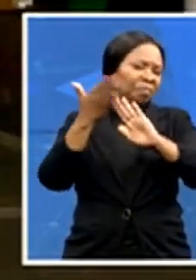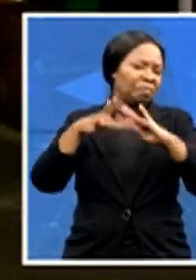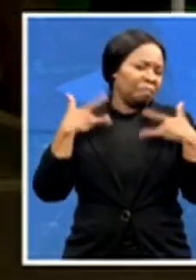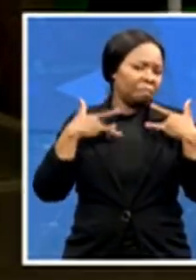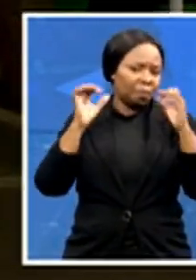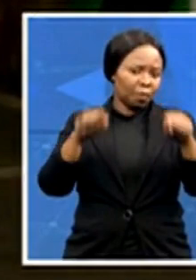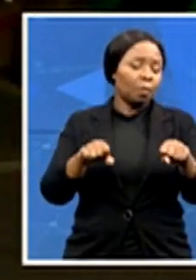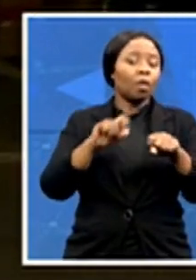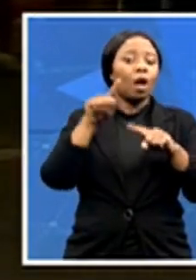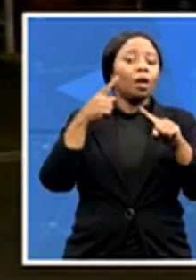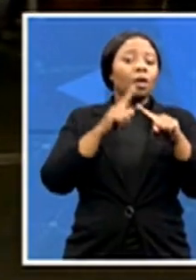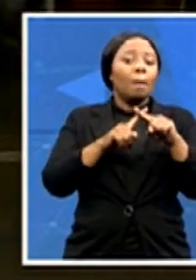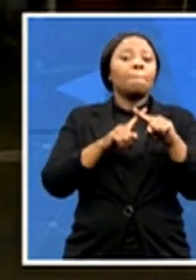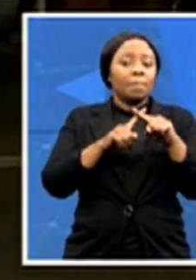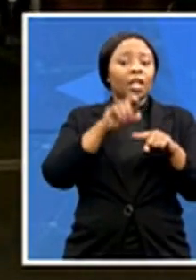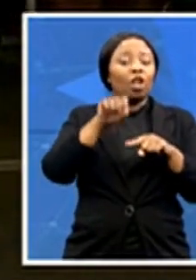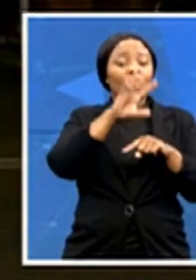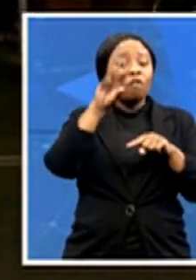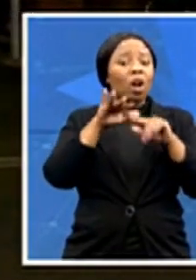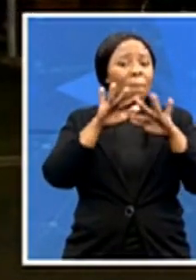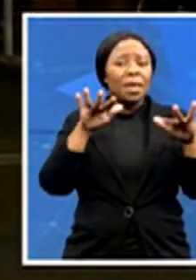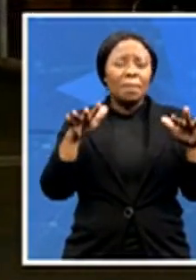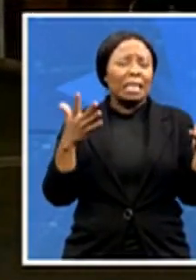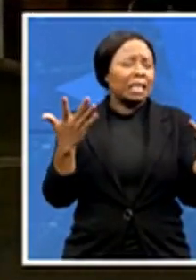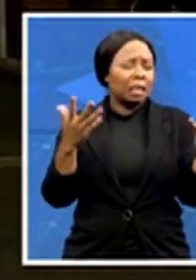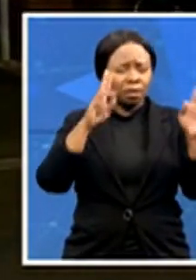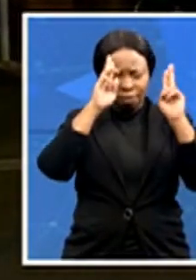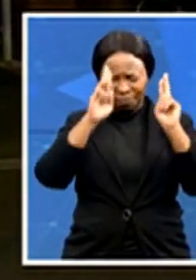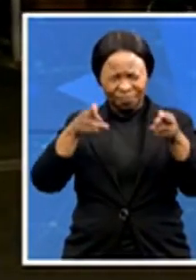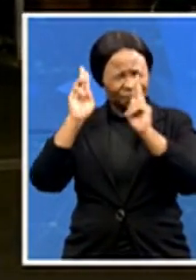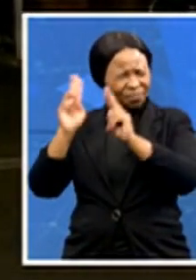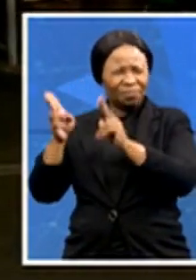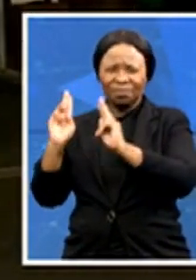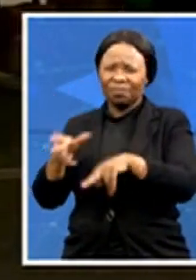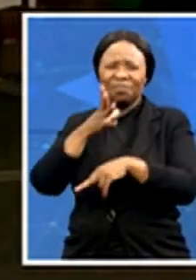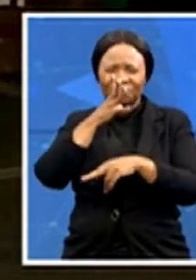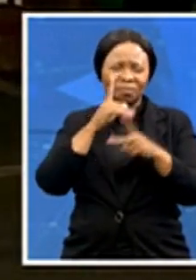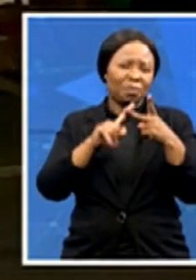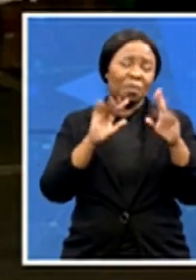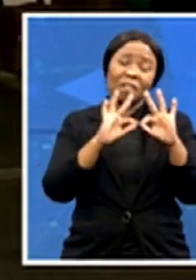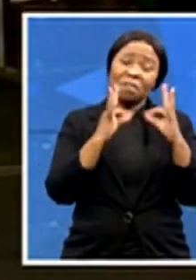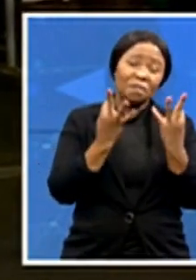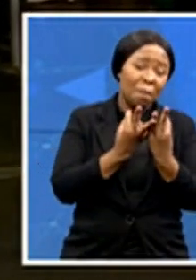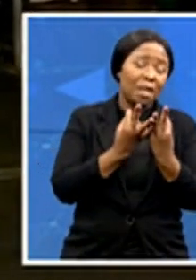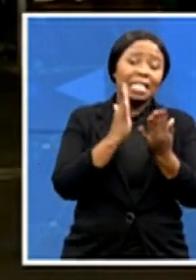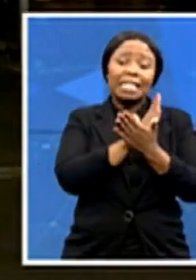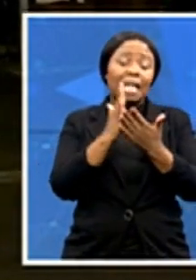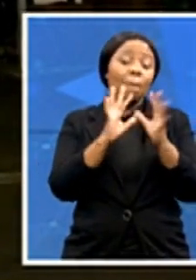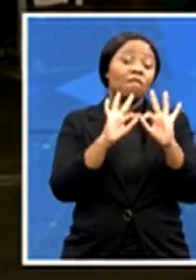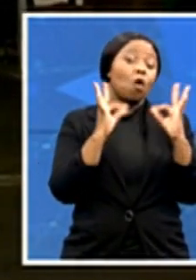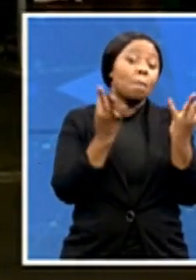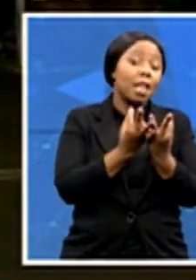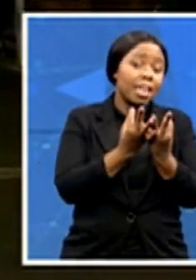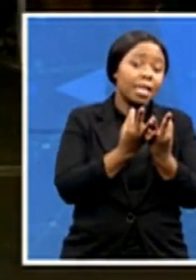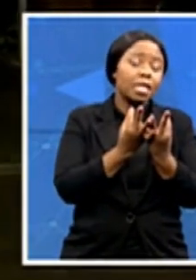lost too many people. South Africans have lost entire family. There are some families that have actually all died as a result